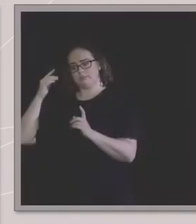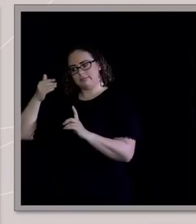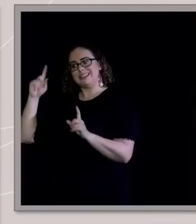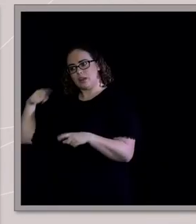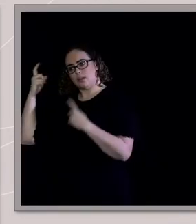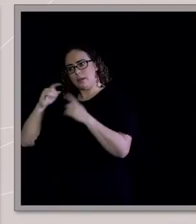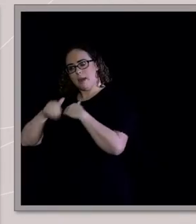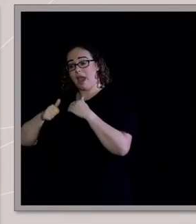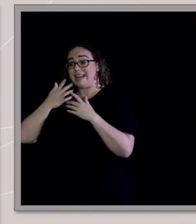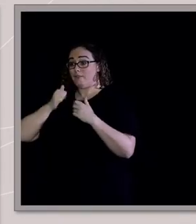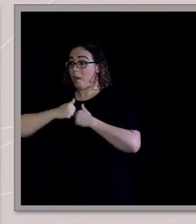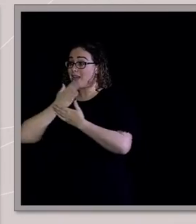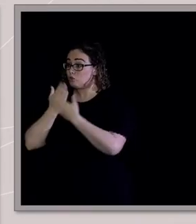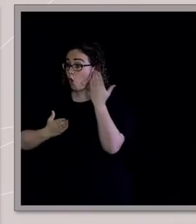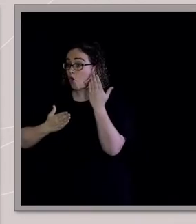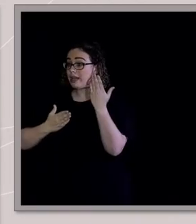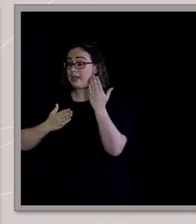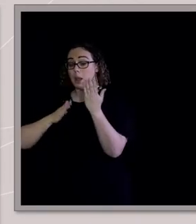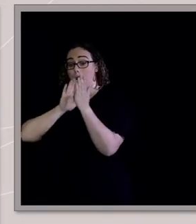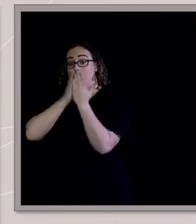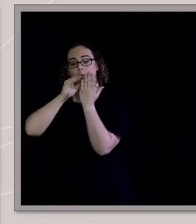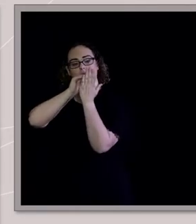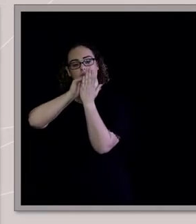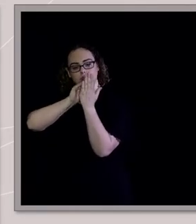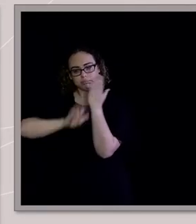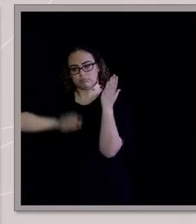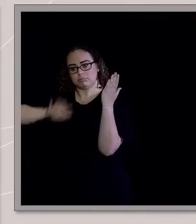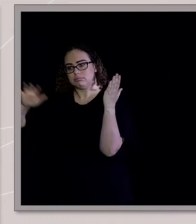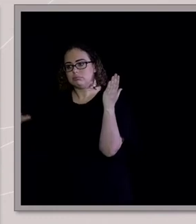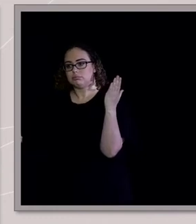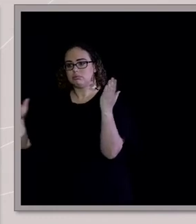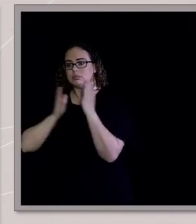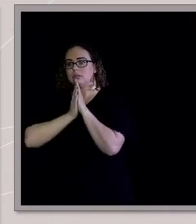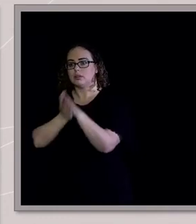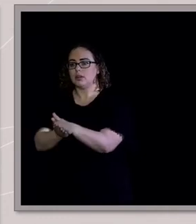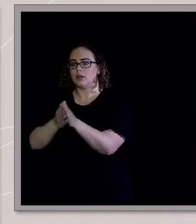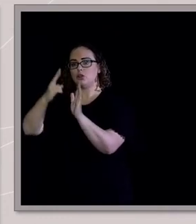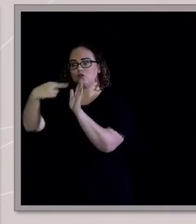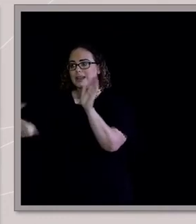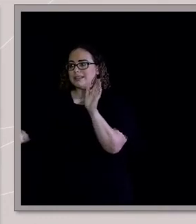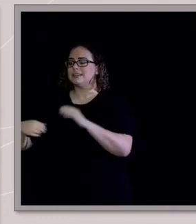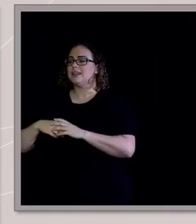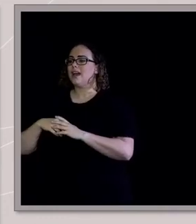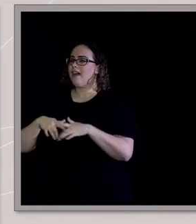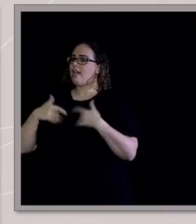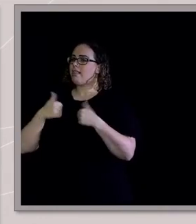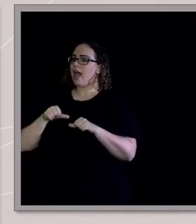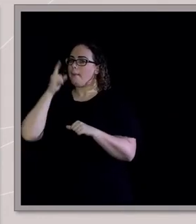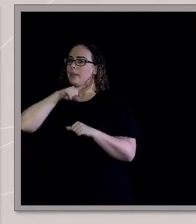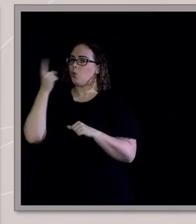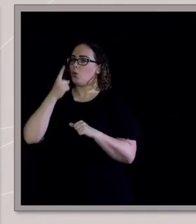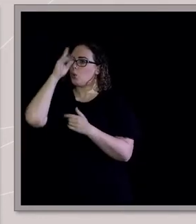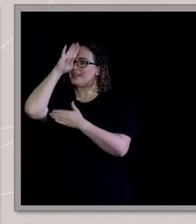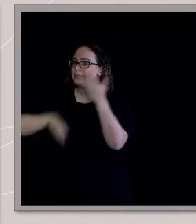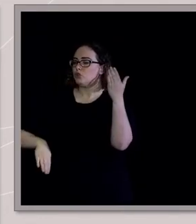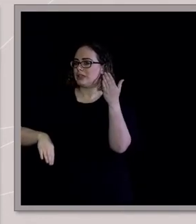I hope that putting this in a book would give people hope who grew up in a similar church. And I thought our experience was